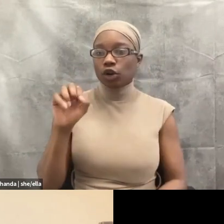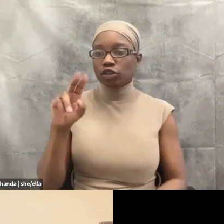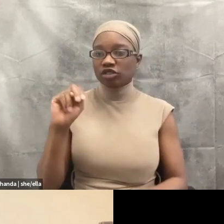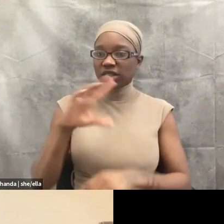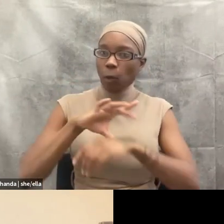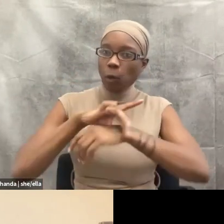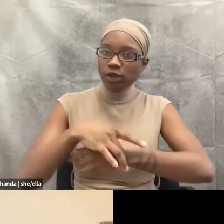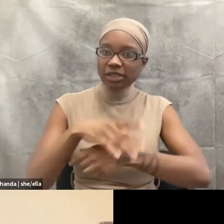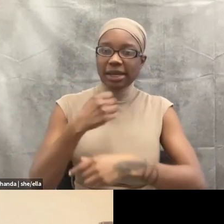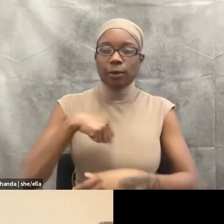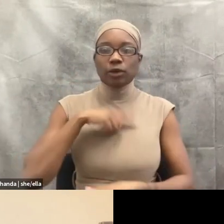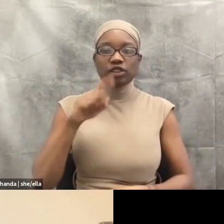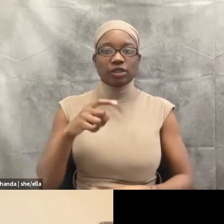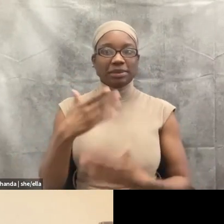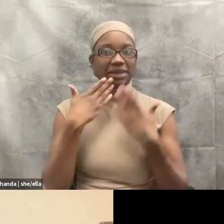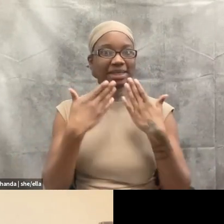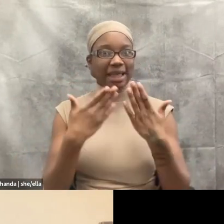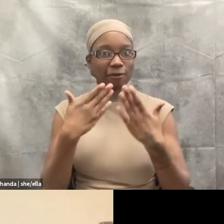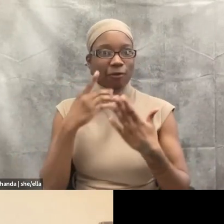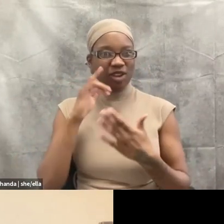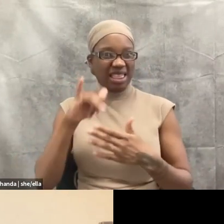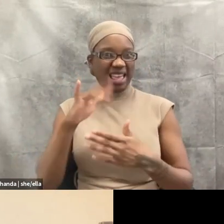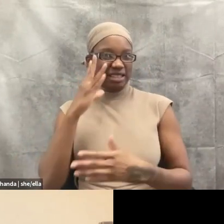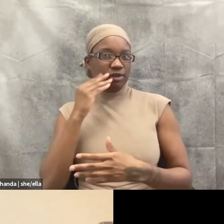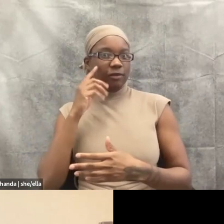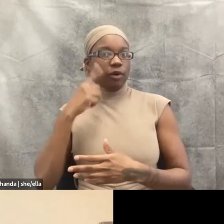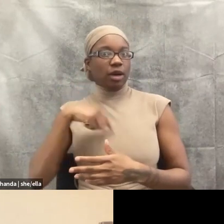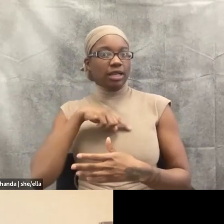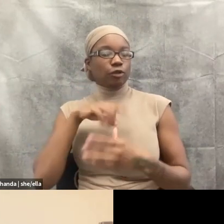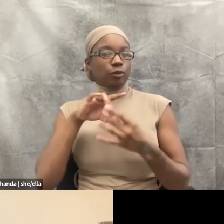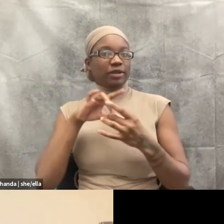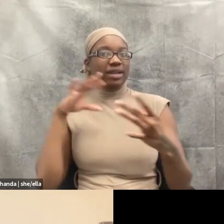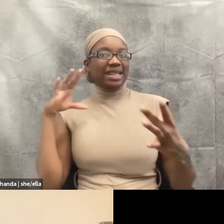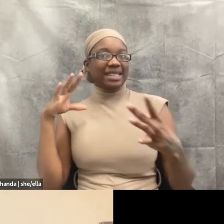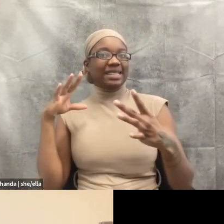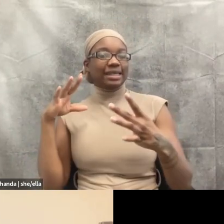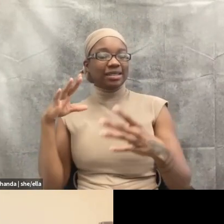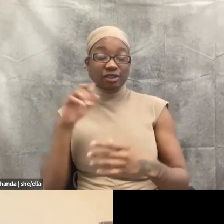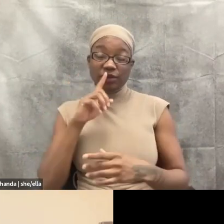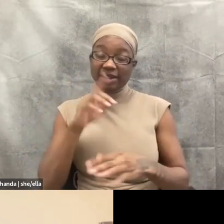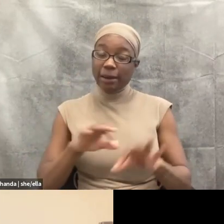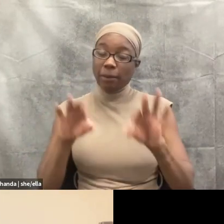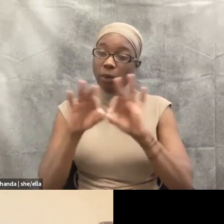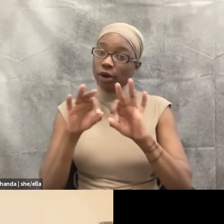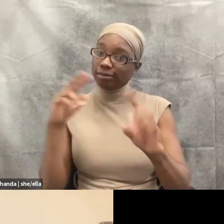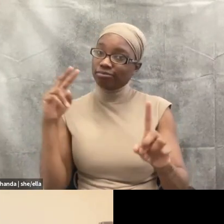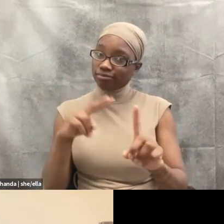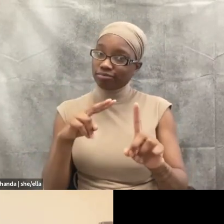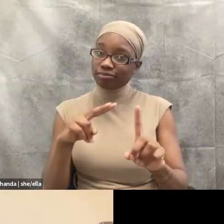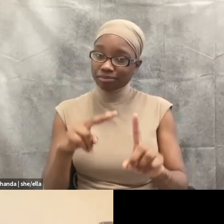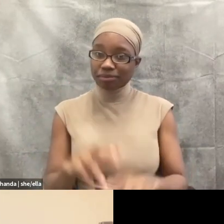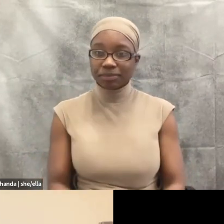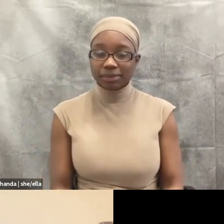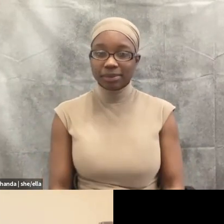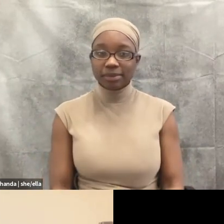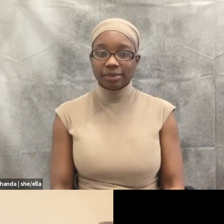to actually be released, um, is a really critical, um, conception that you're, you're talking about. You know, I think this really,